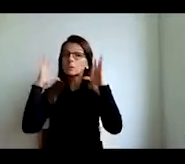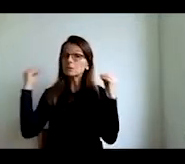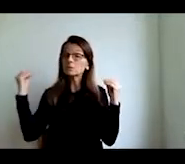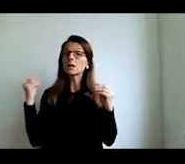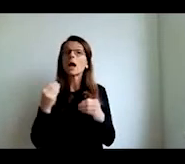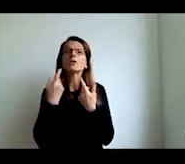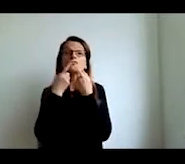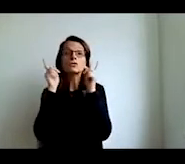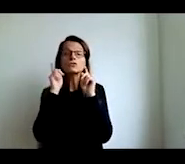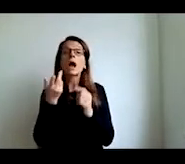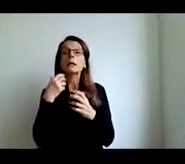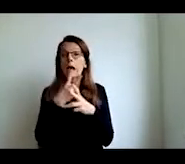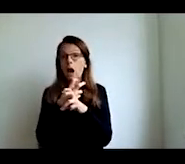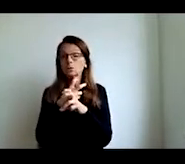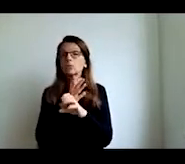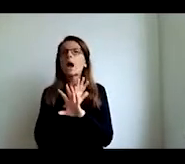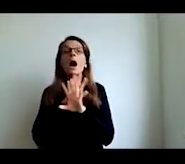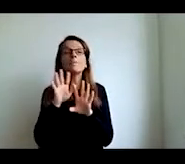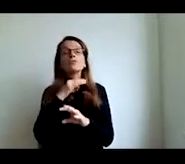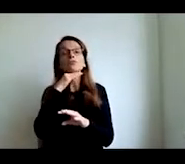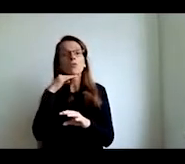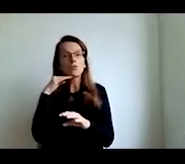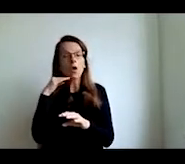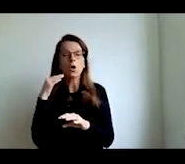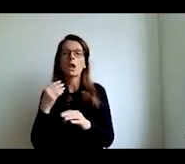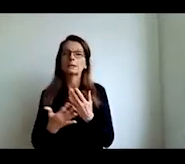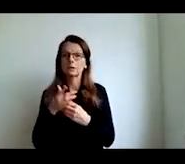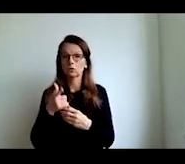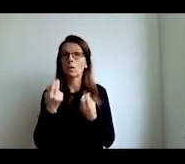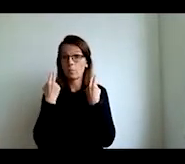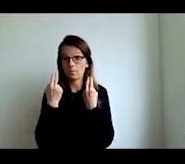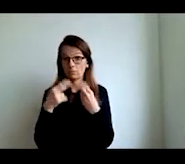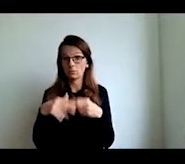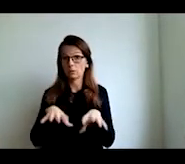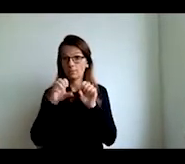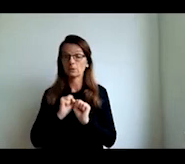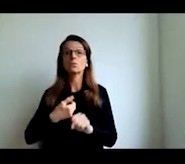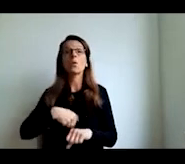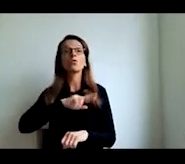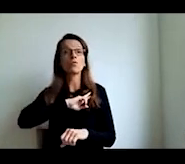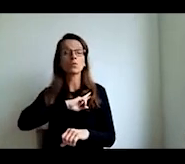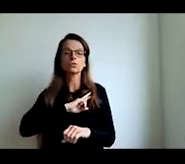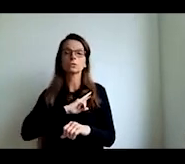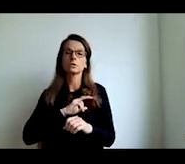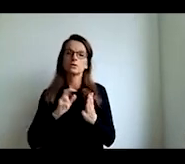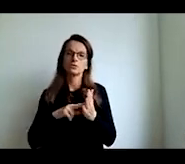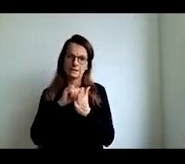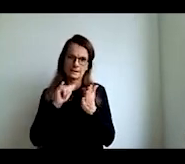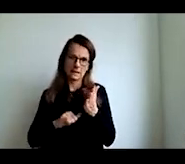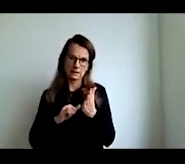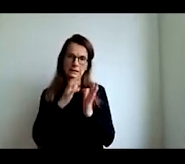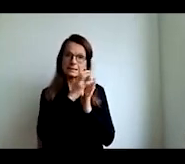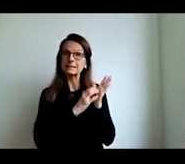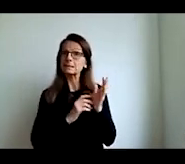so taking ownership is very very important and last but not least you know one last scenario maybe one day you know